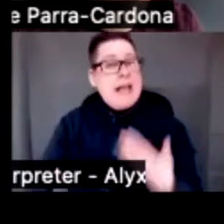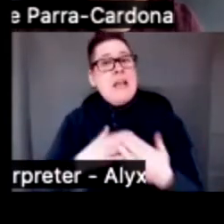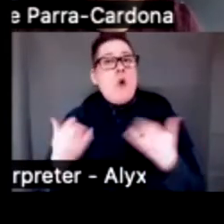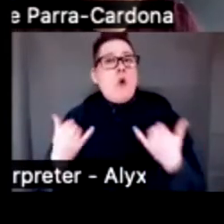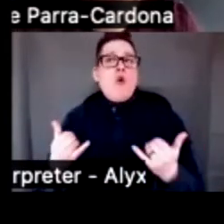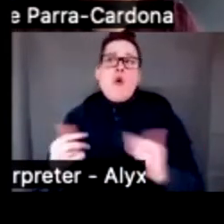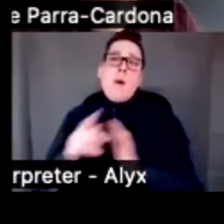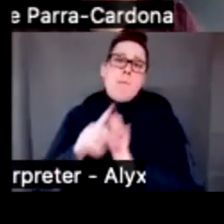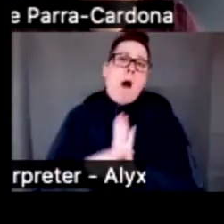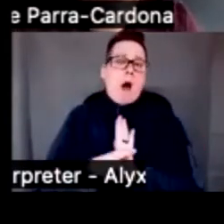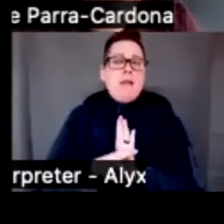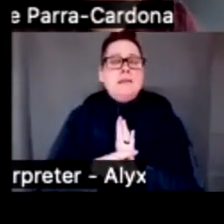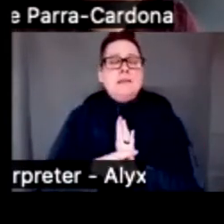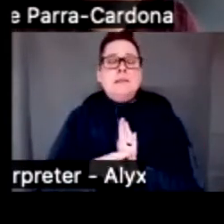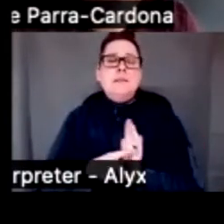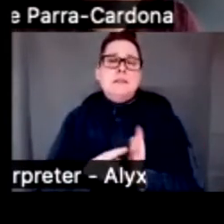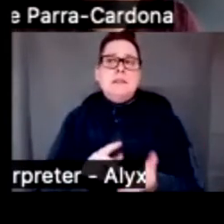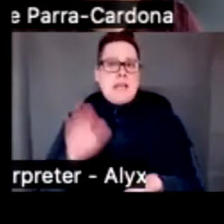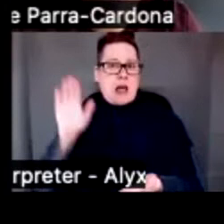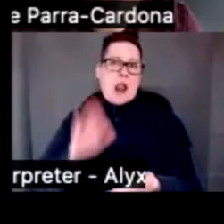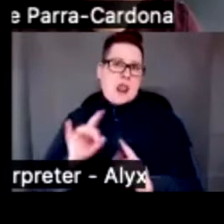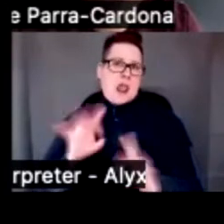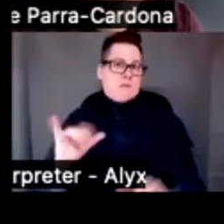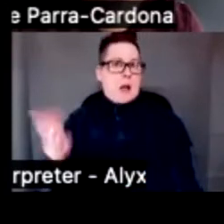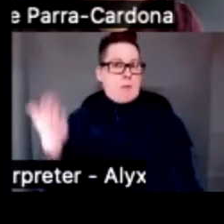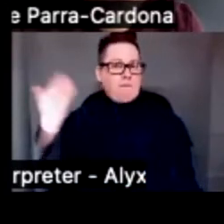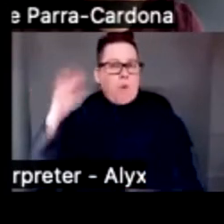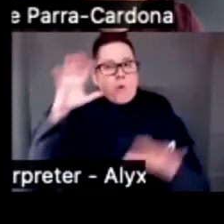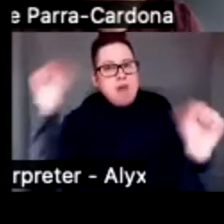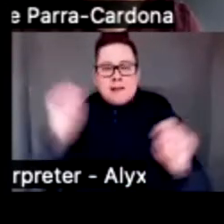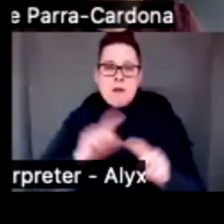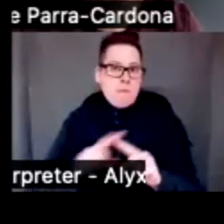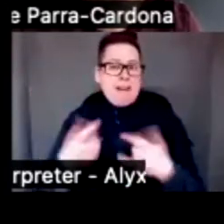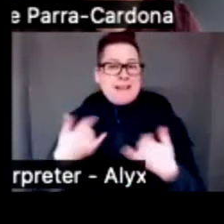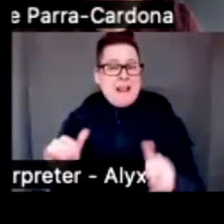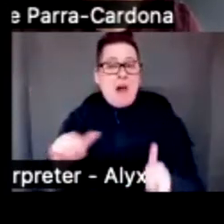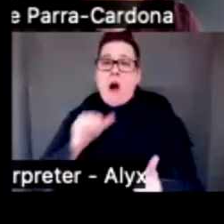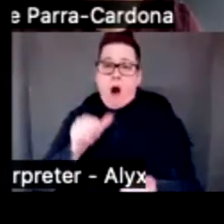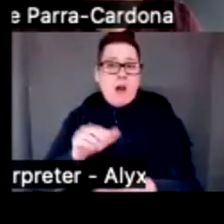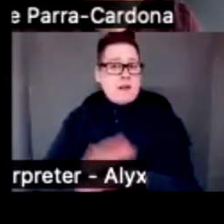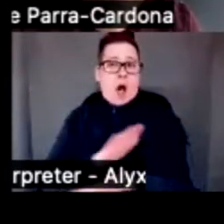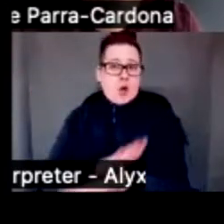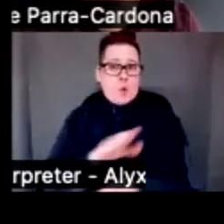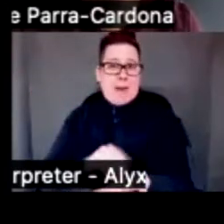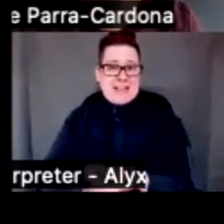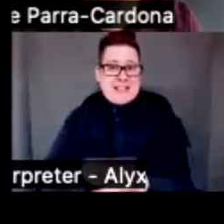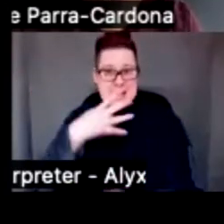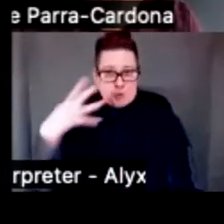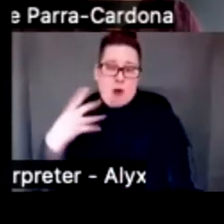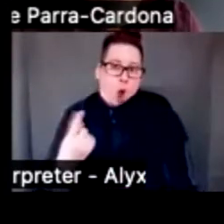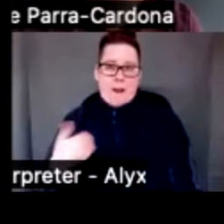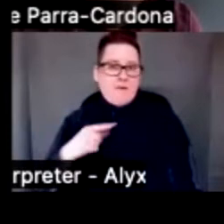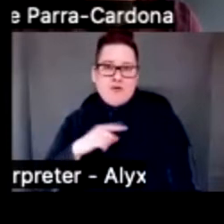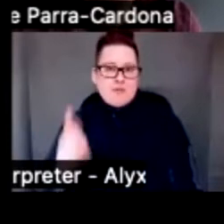are more benign are not as aggressive as the previous administration. Undocumented immigrants are always at risk. So